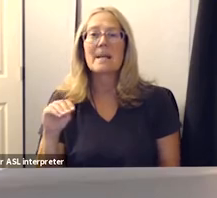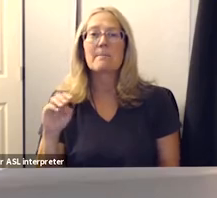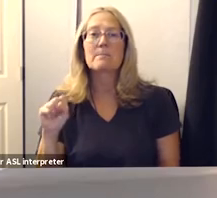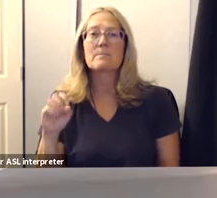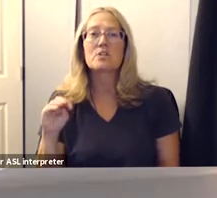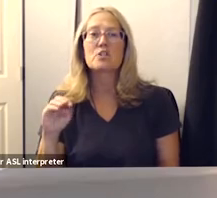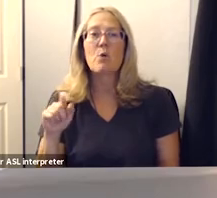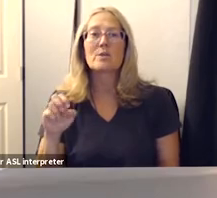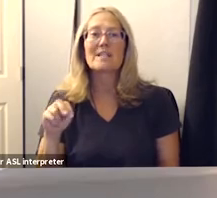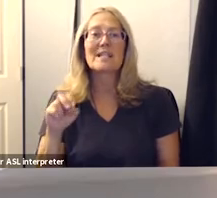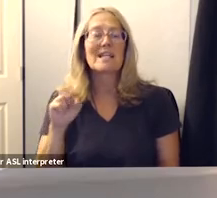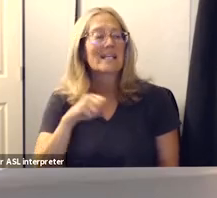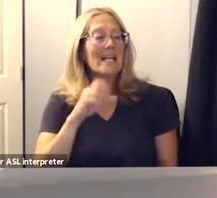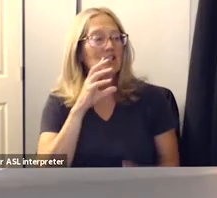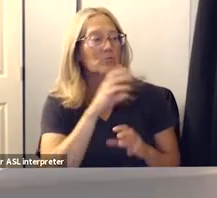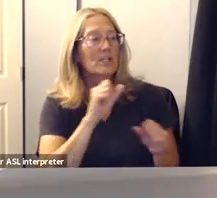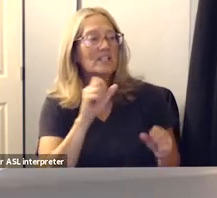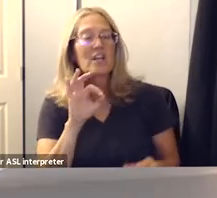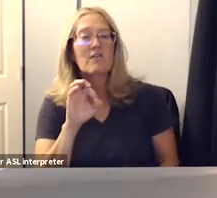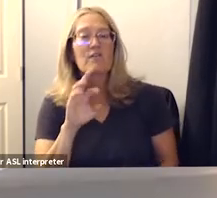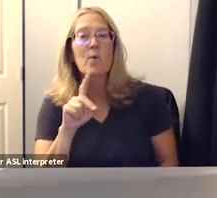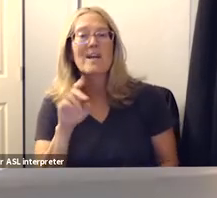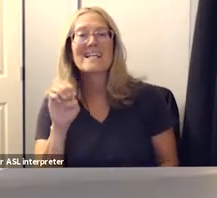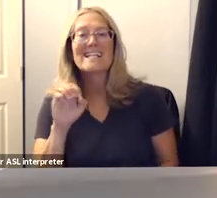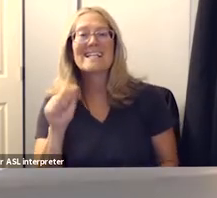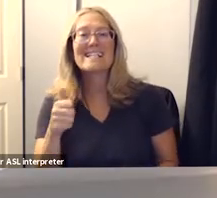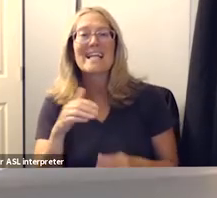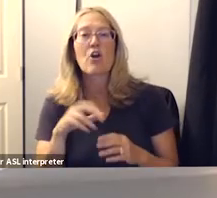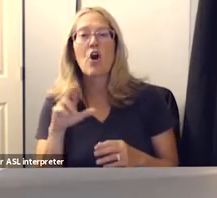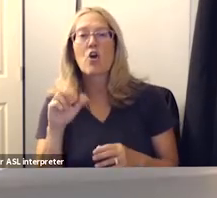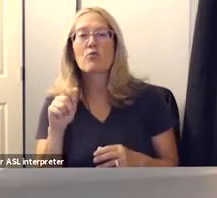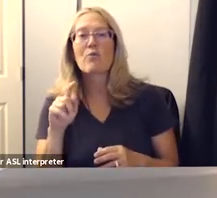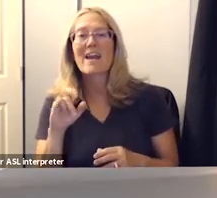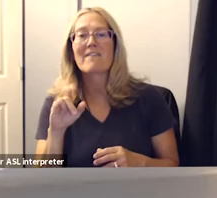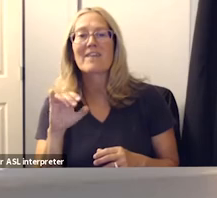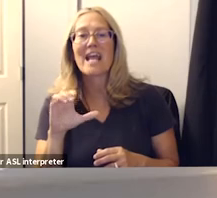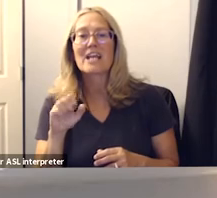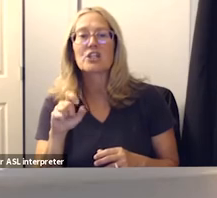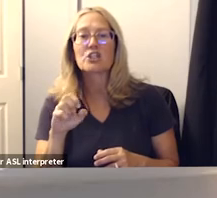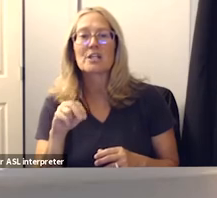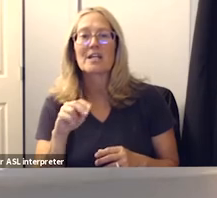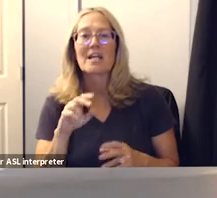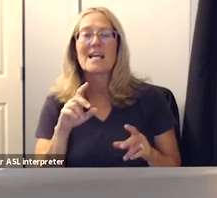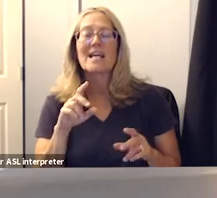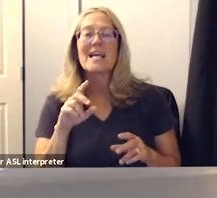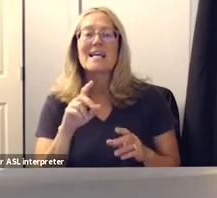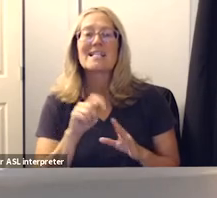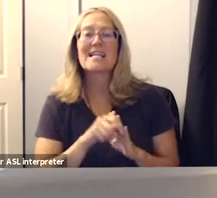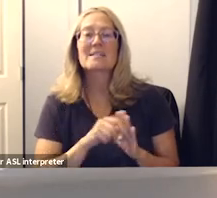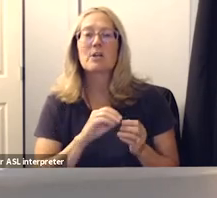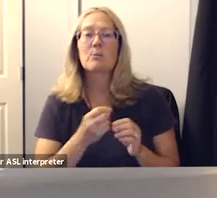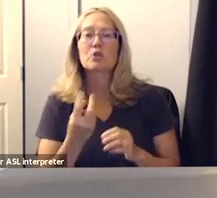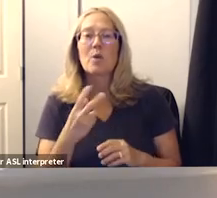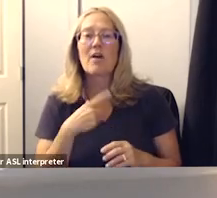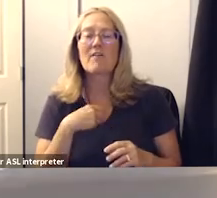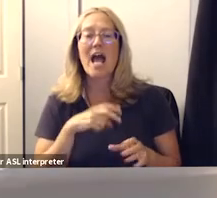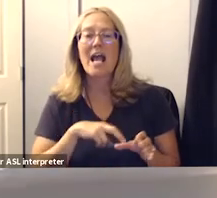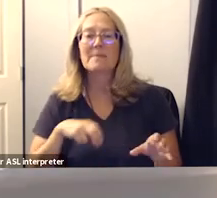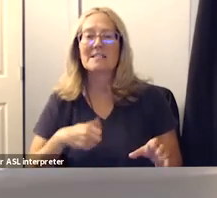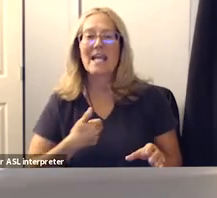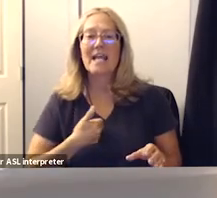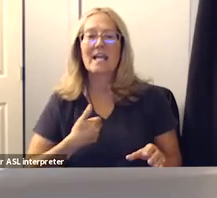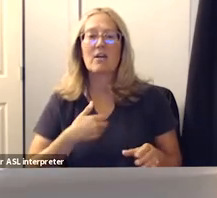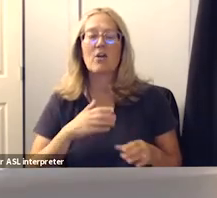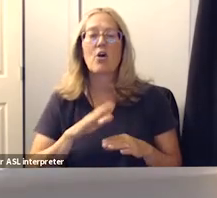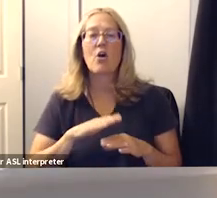president ford uh it is e10 on the ratification and it's attachment 12. um i need to abstain on the contract